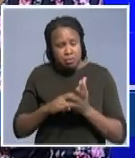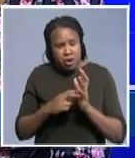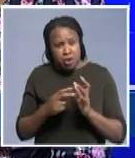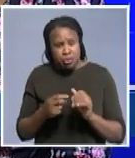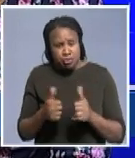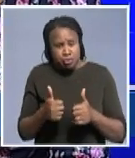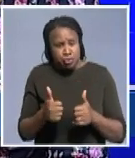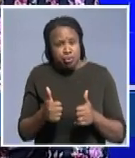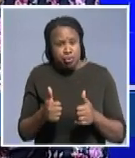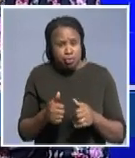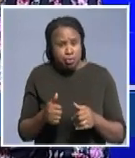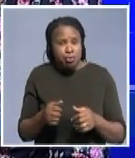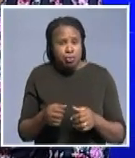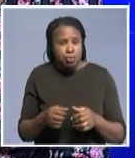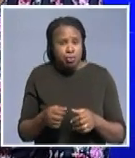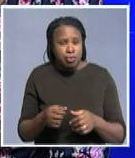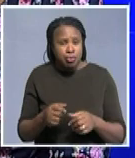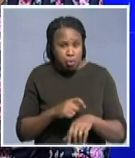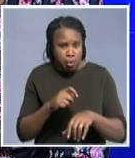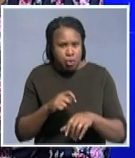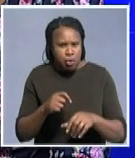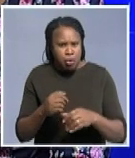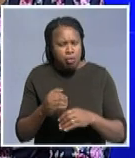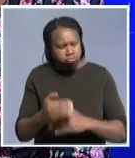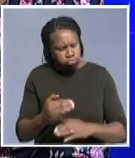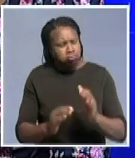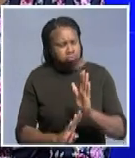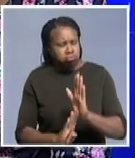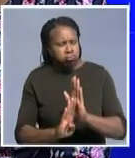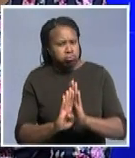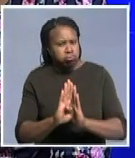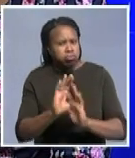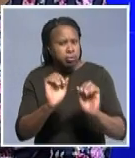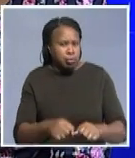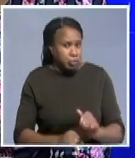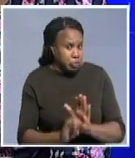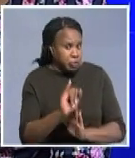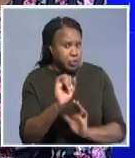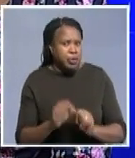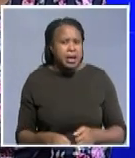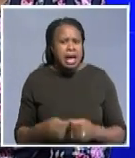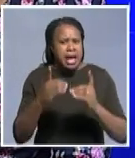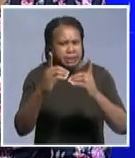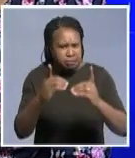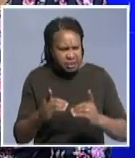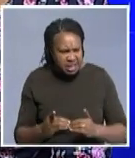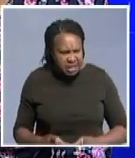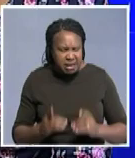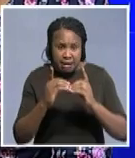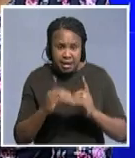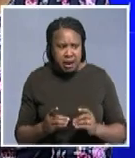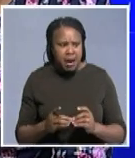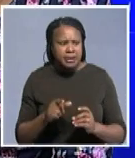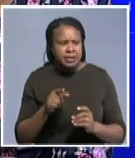margin for improvement in our countries and of course in terms of tax collection data collection data is actually